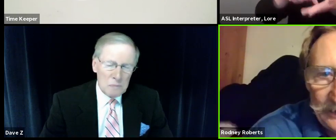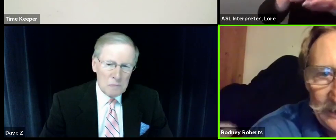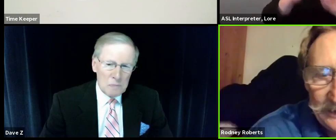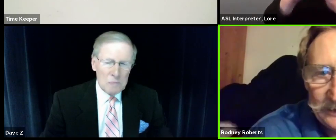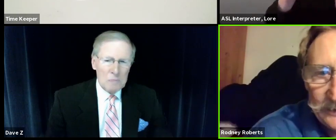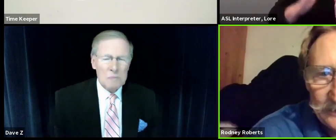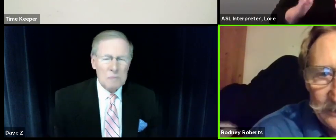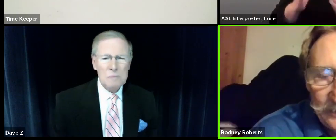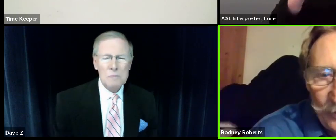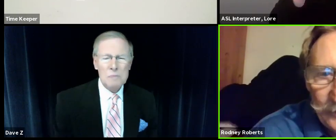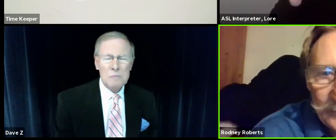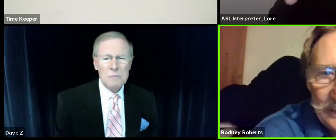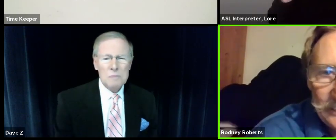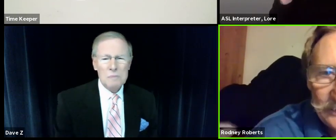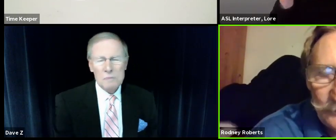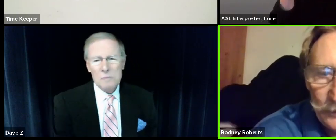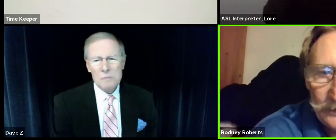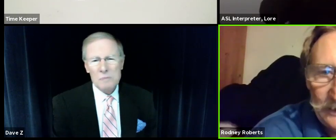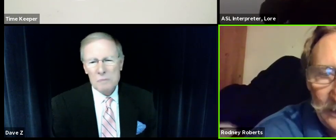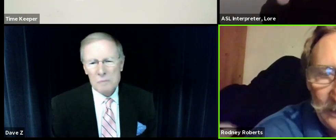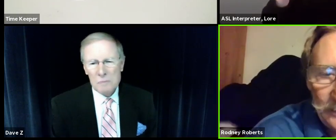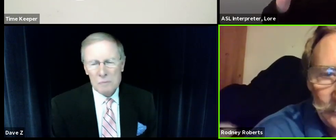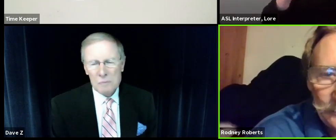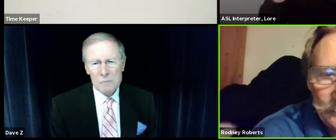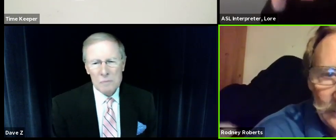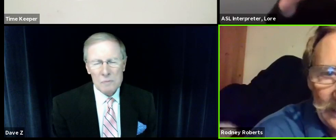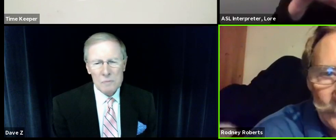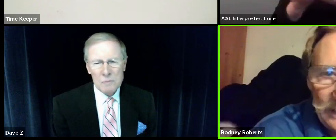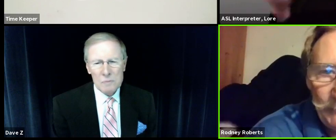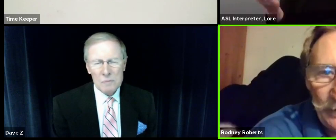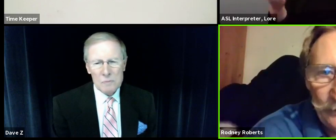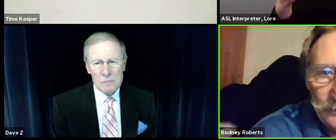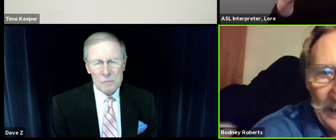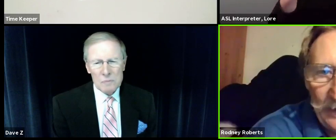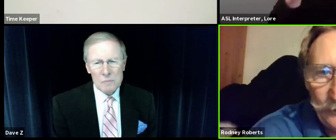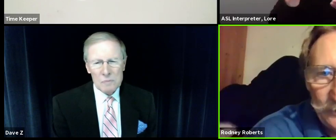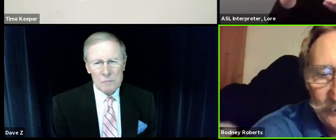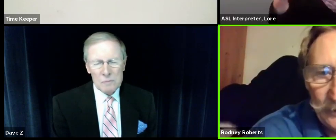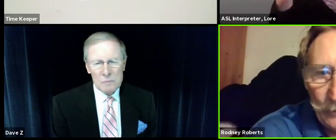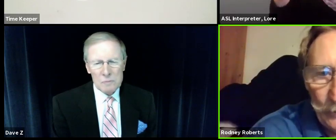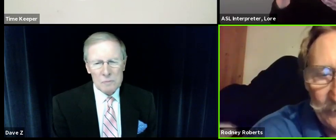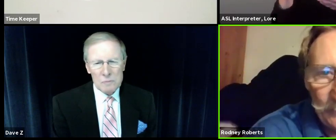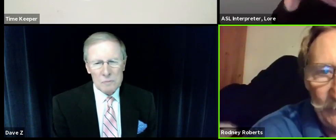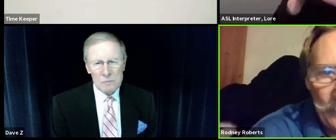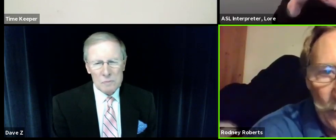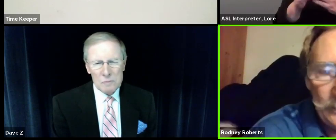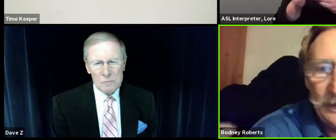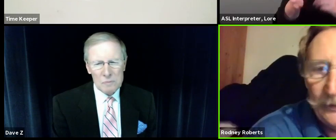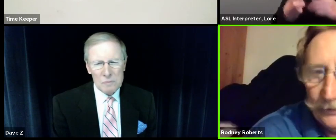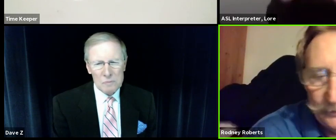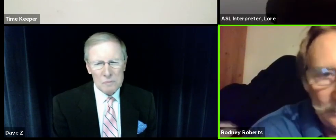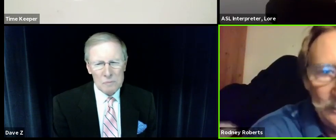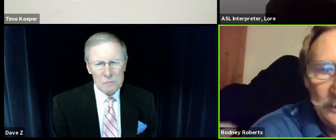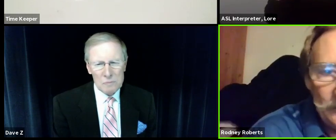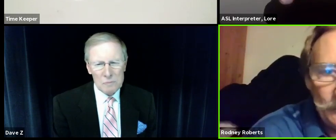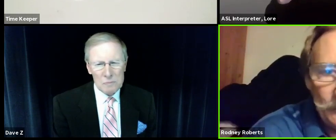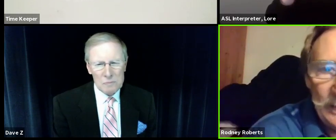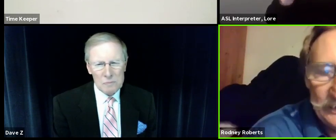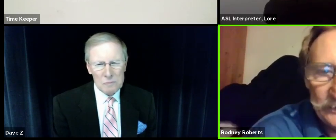friendliness, all the things that really set Greenbelt out from all the other